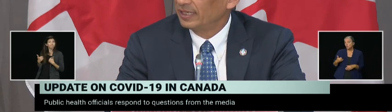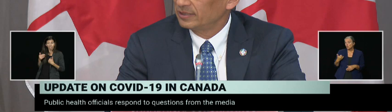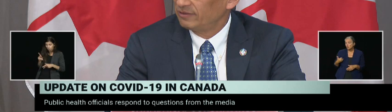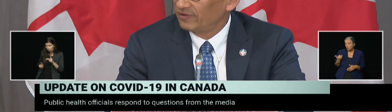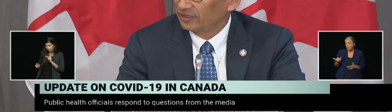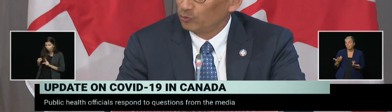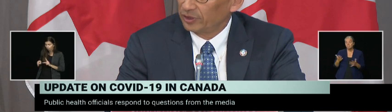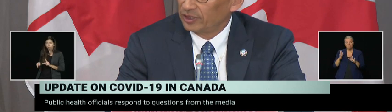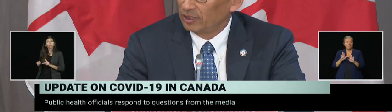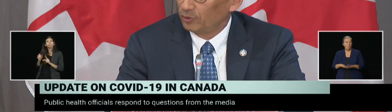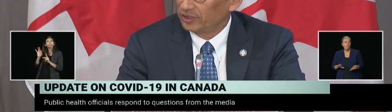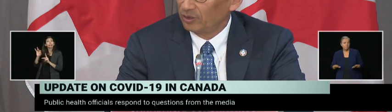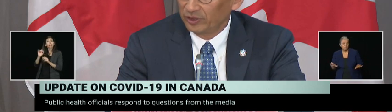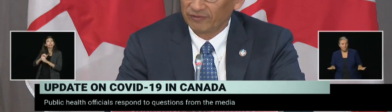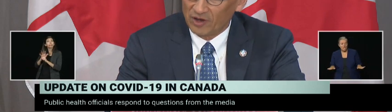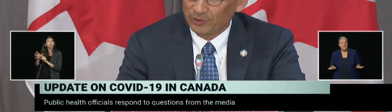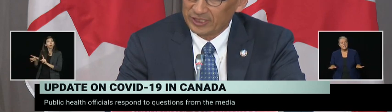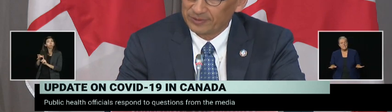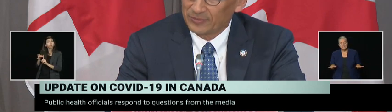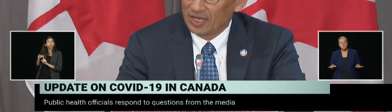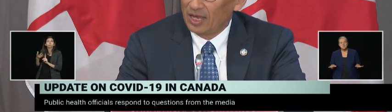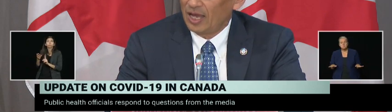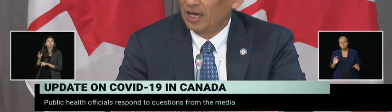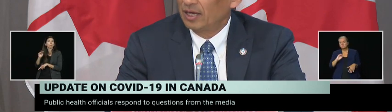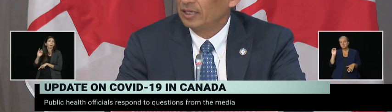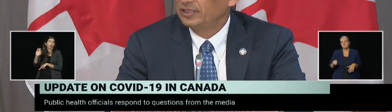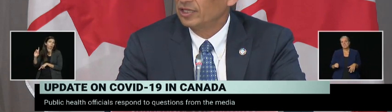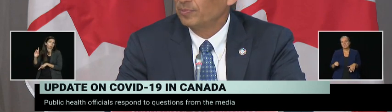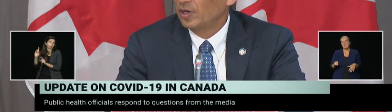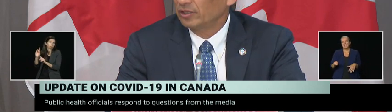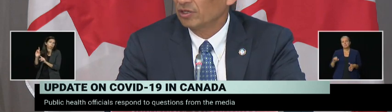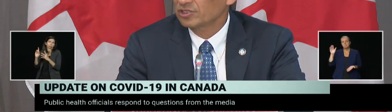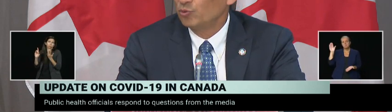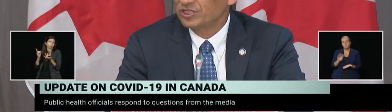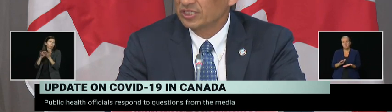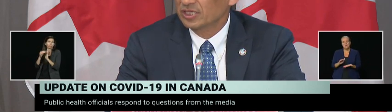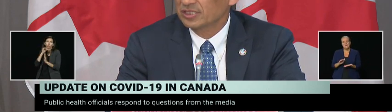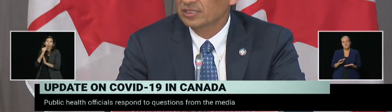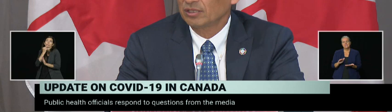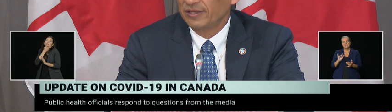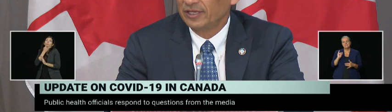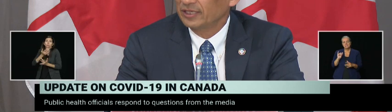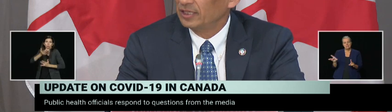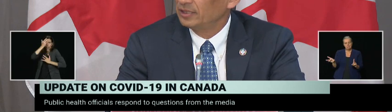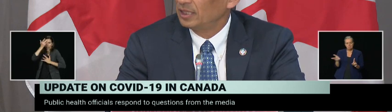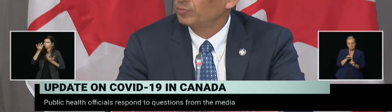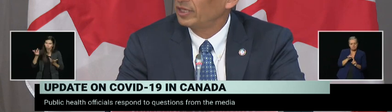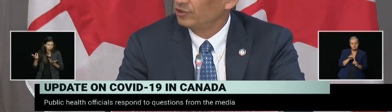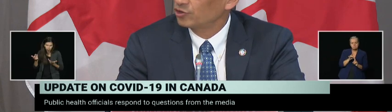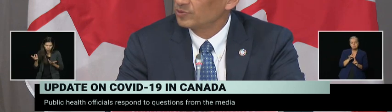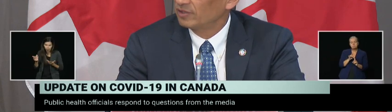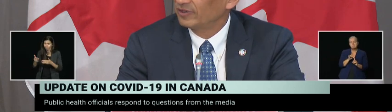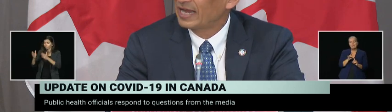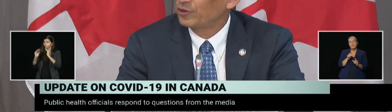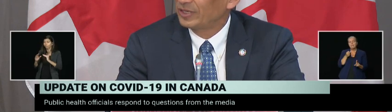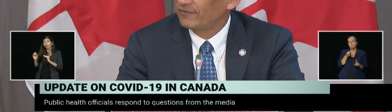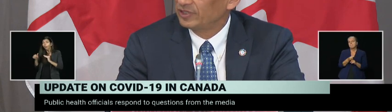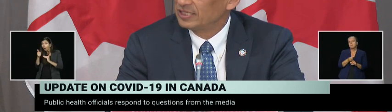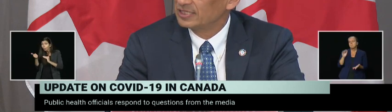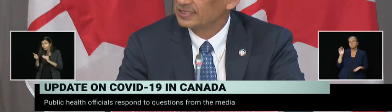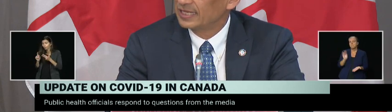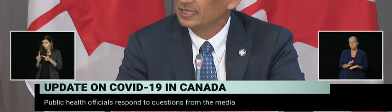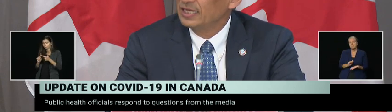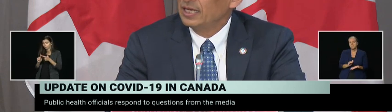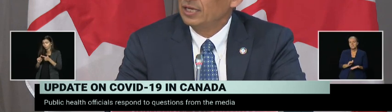get infected with the virus. The other part also, which is still, I think, in play in terms of gathering